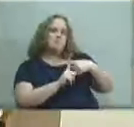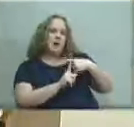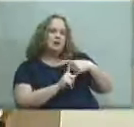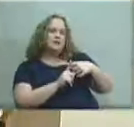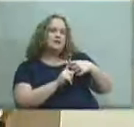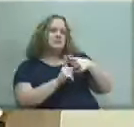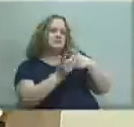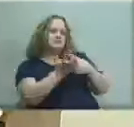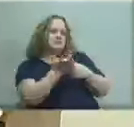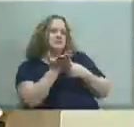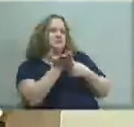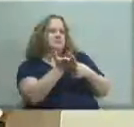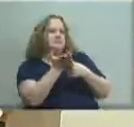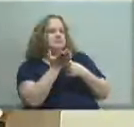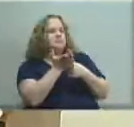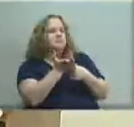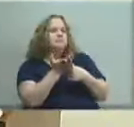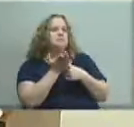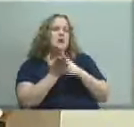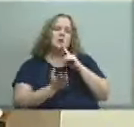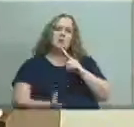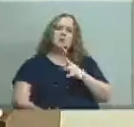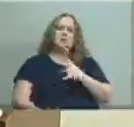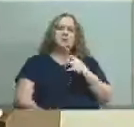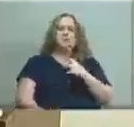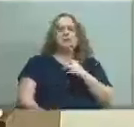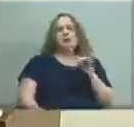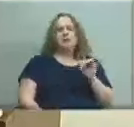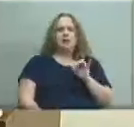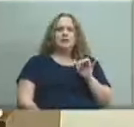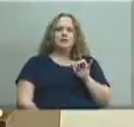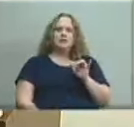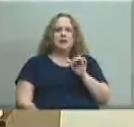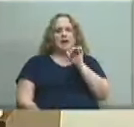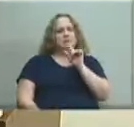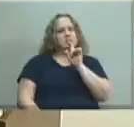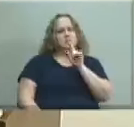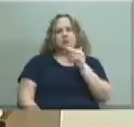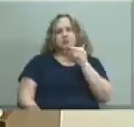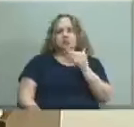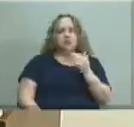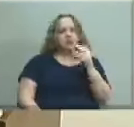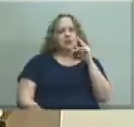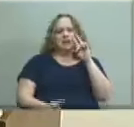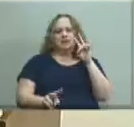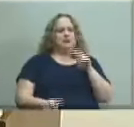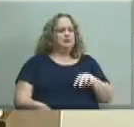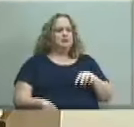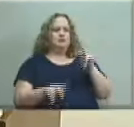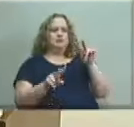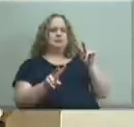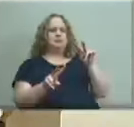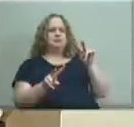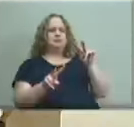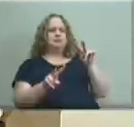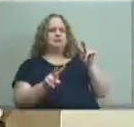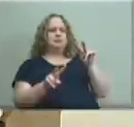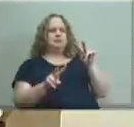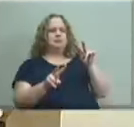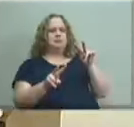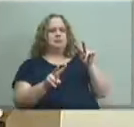and you know left me feeling like i'm you know i'm really not very good at judging um you know